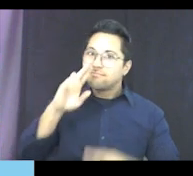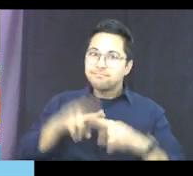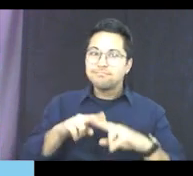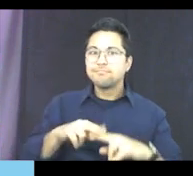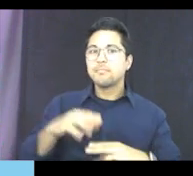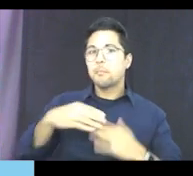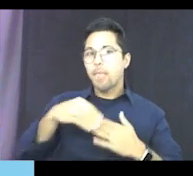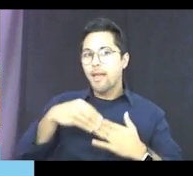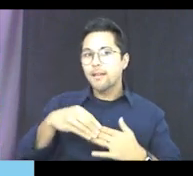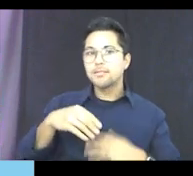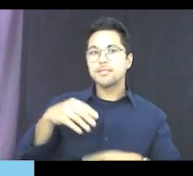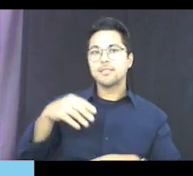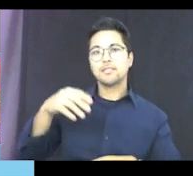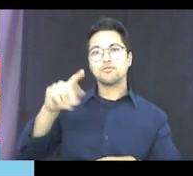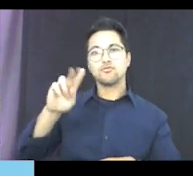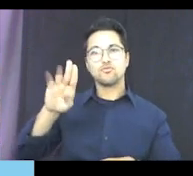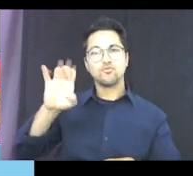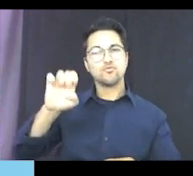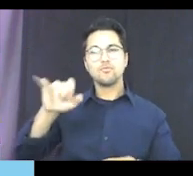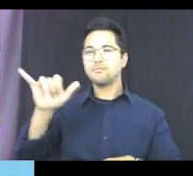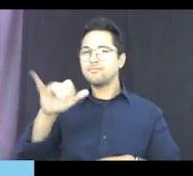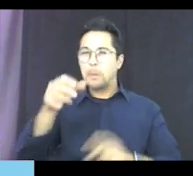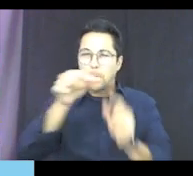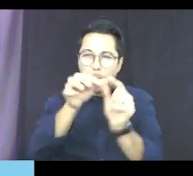plastic percussion tubes. So they're